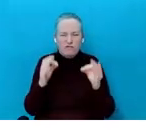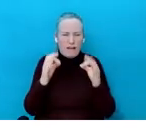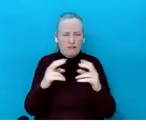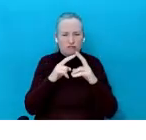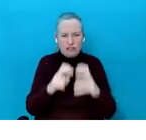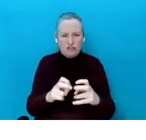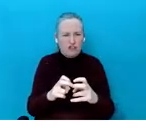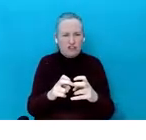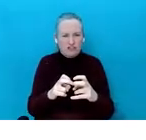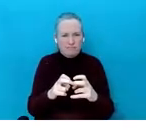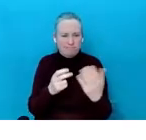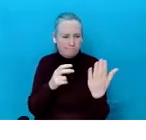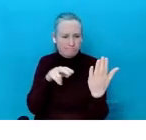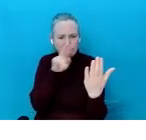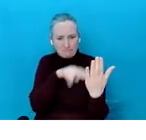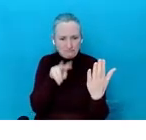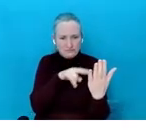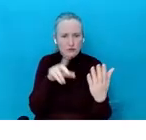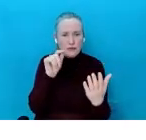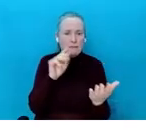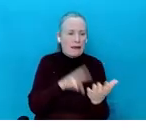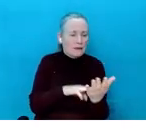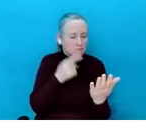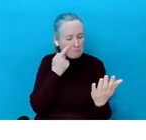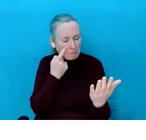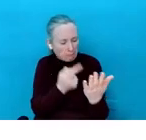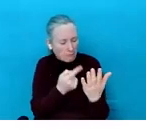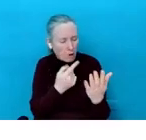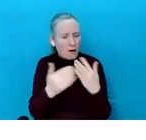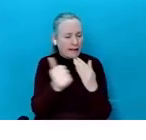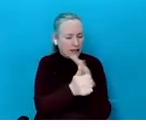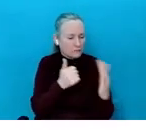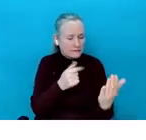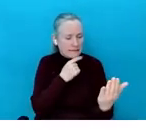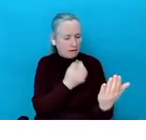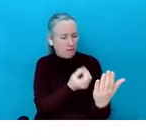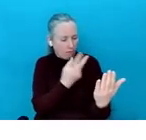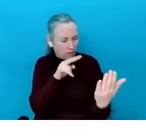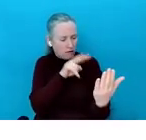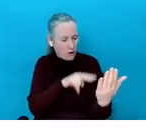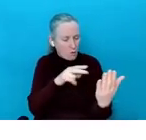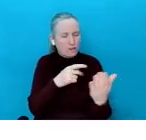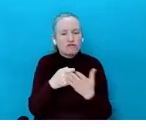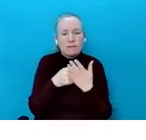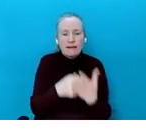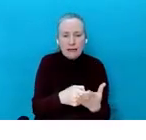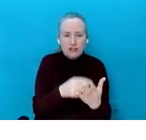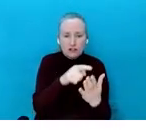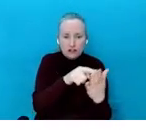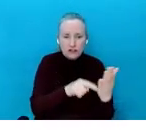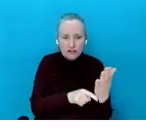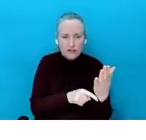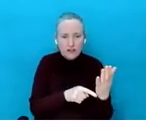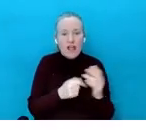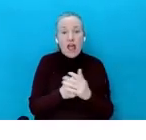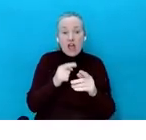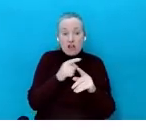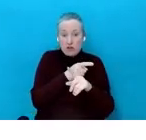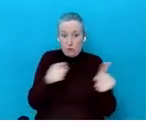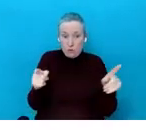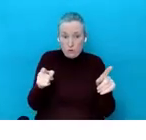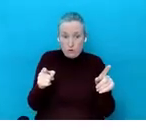lost in it for 20 minutes and have a look at what the experts are saying and what the recommendations are. And you form as a parent.